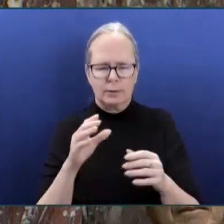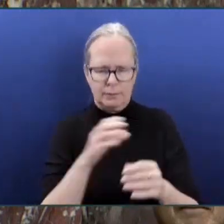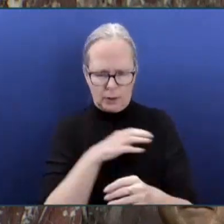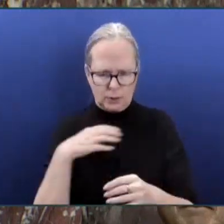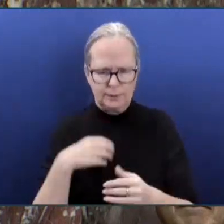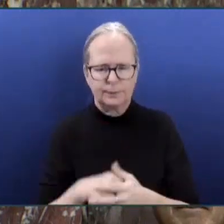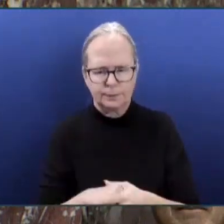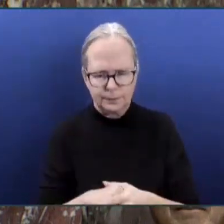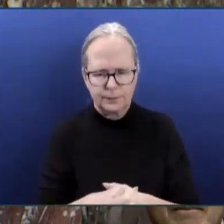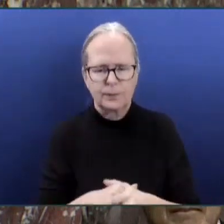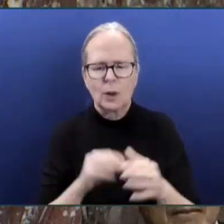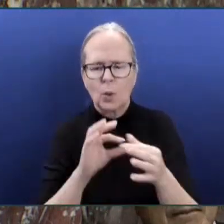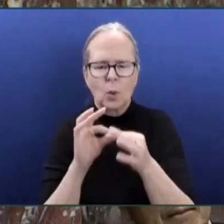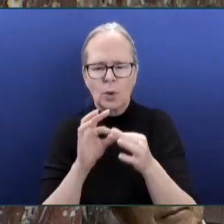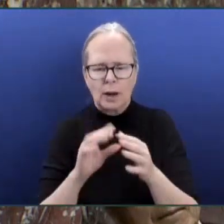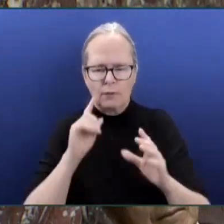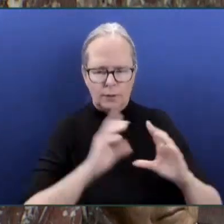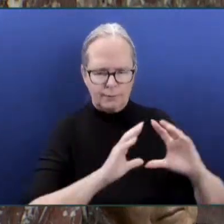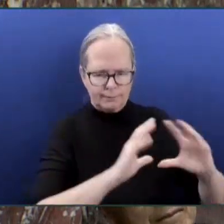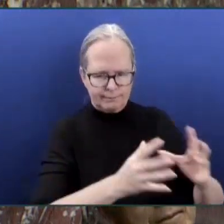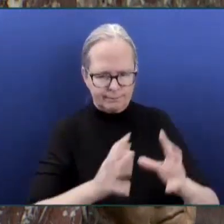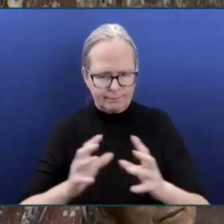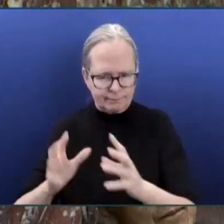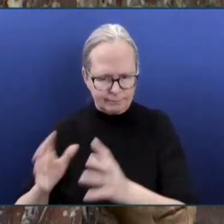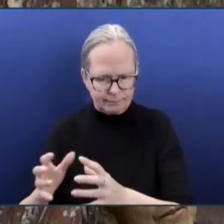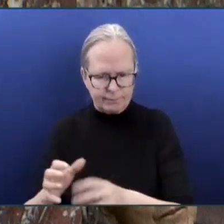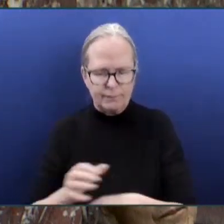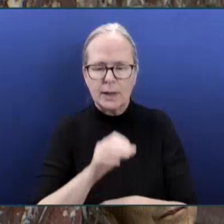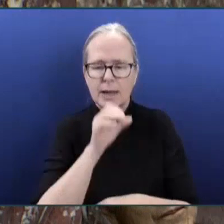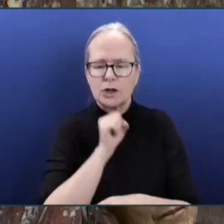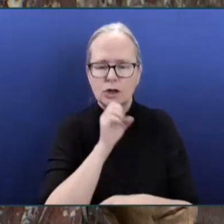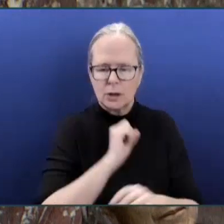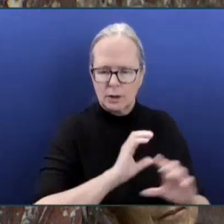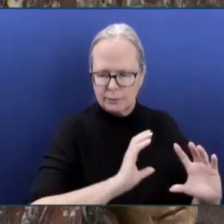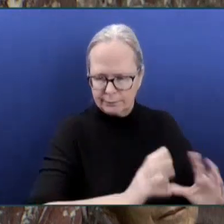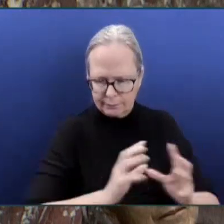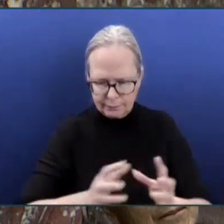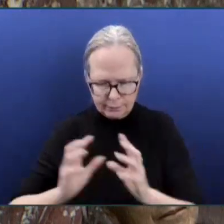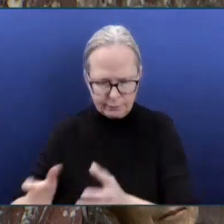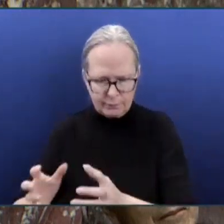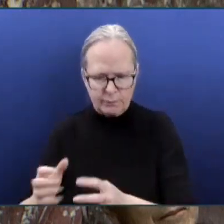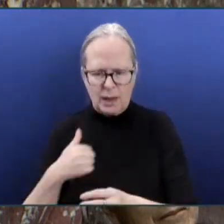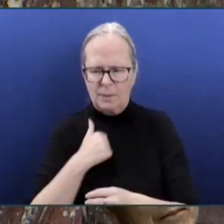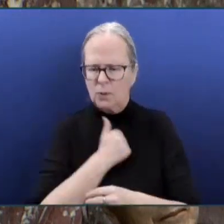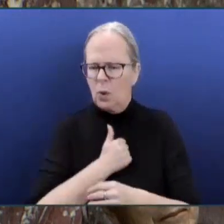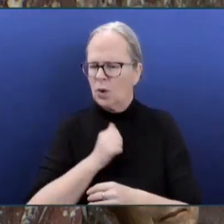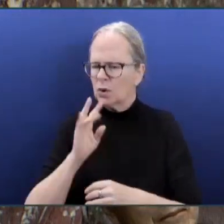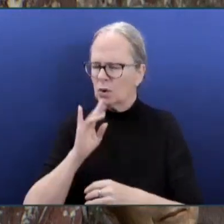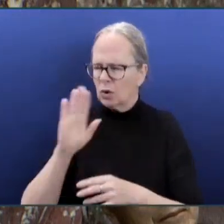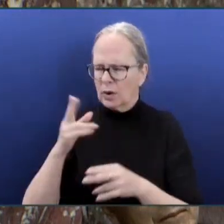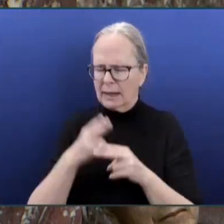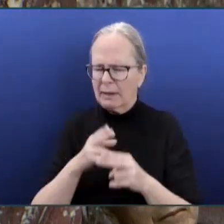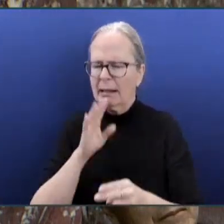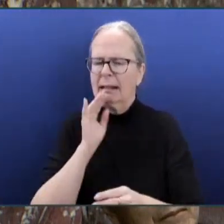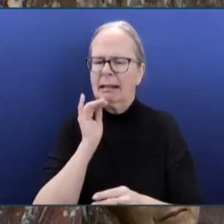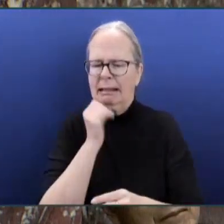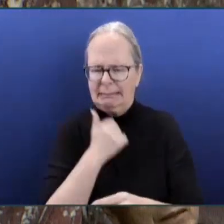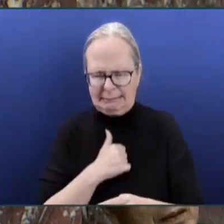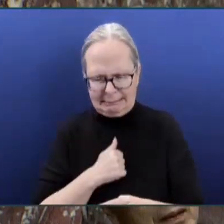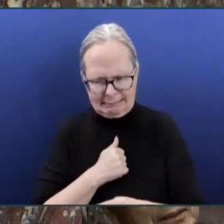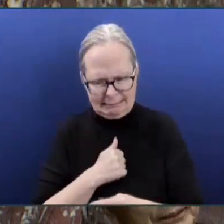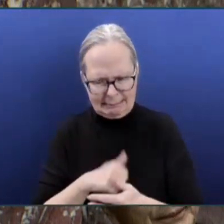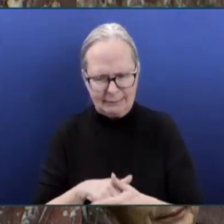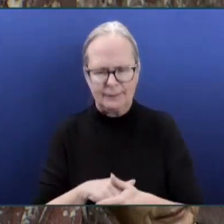Disciplinary Committee. Jade Leggett, Junior Squad Division Coordinator. Larry